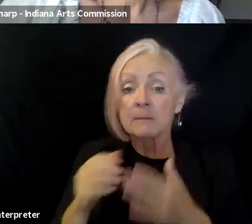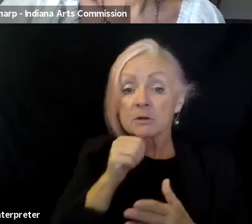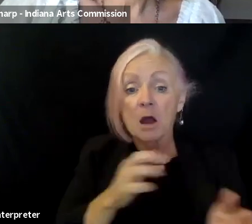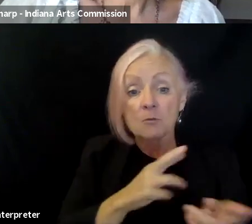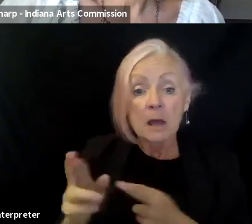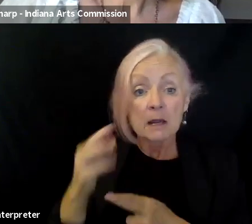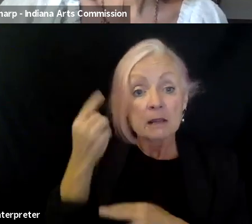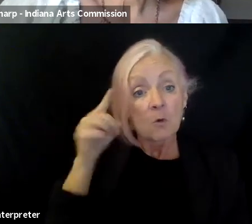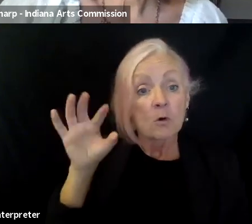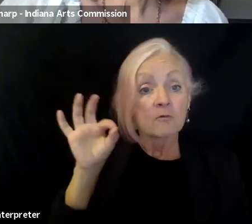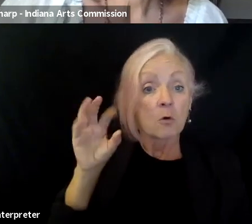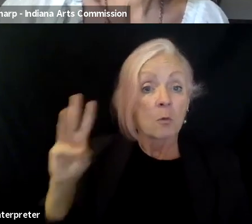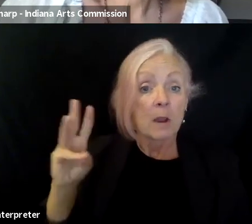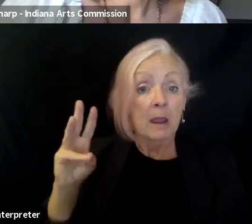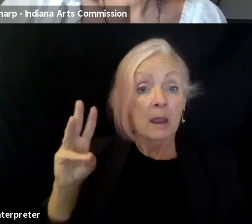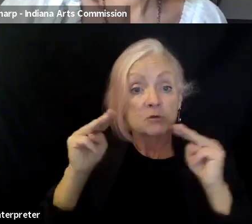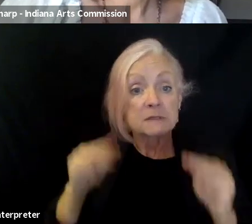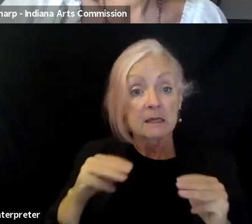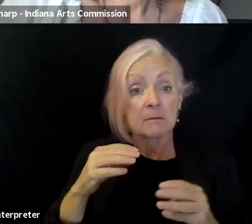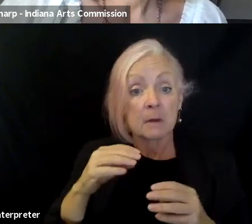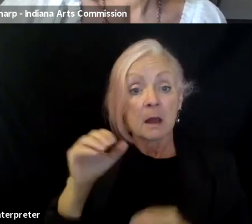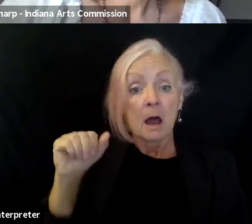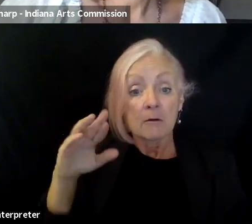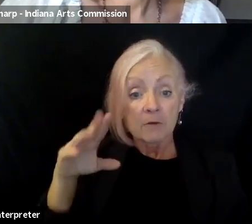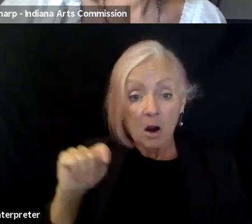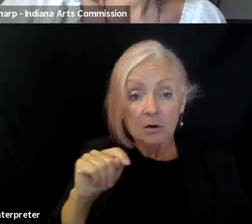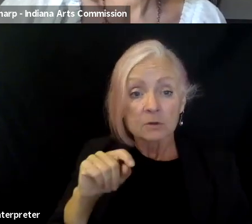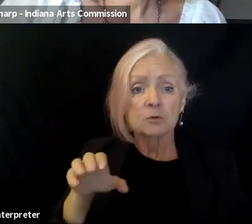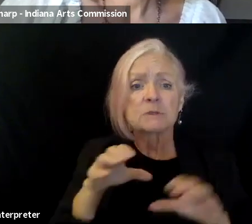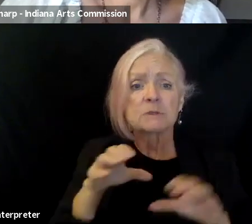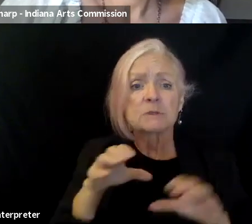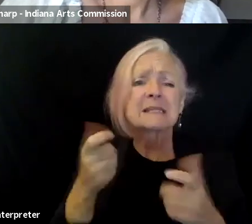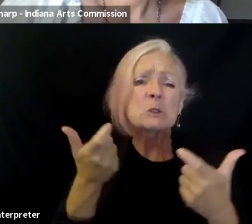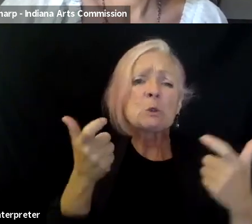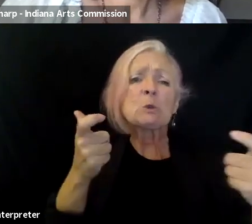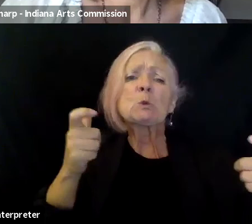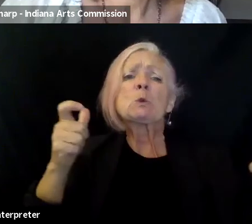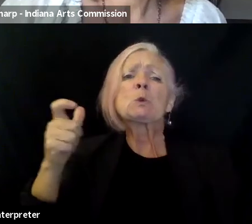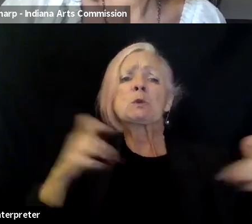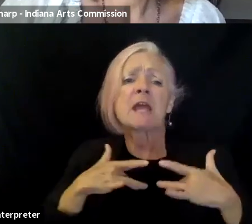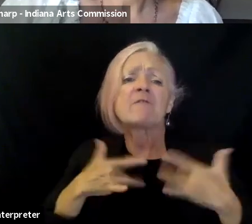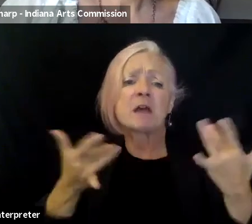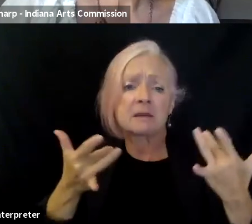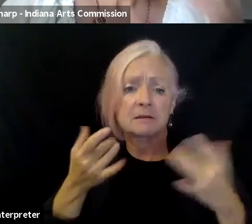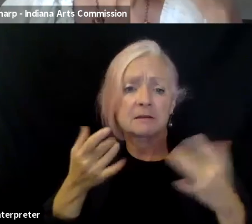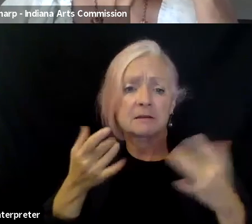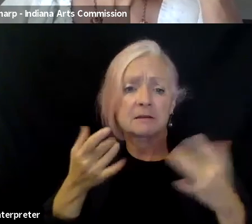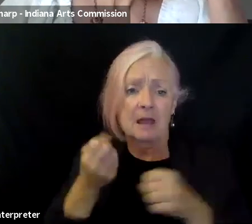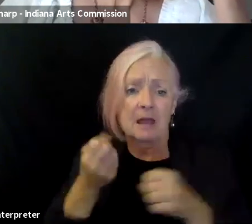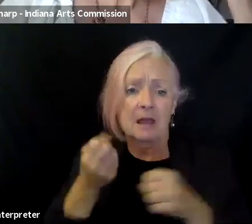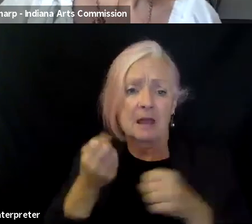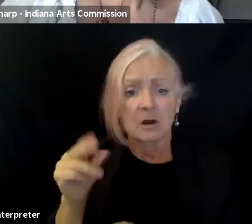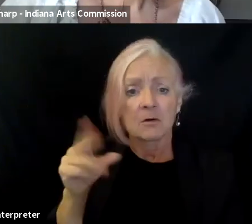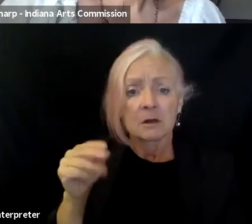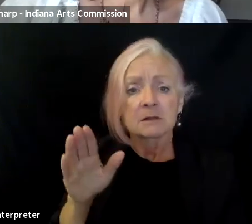of Art who's, who's doing this huge Dia de los Muertos event every year. That's not realistic, is it? It is a slow, long race